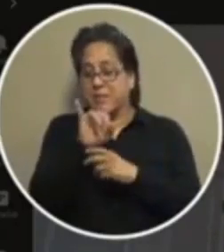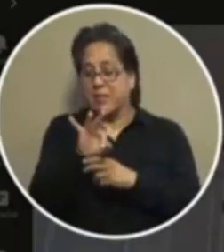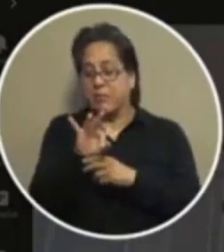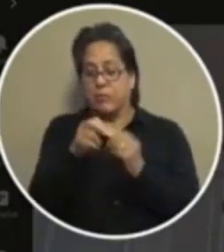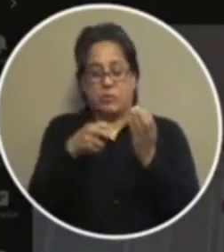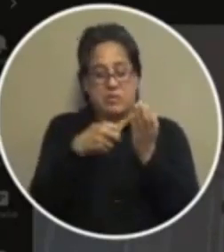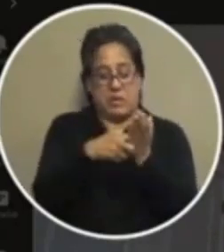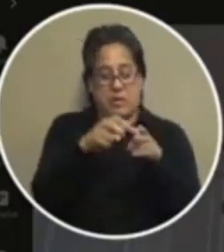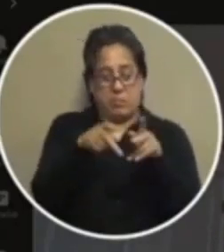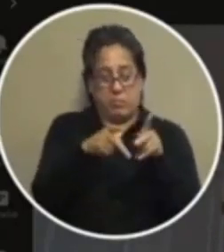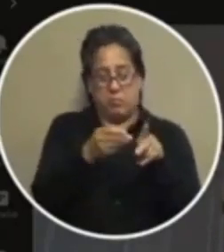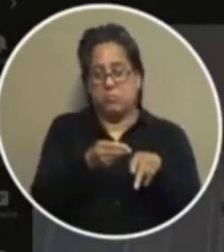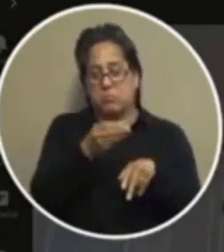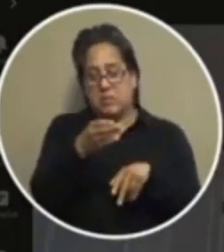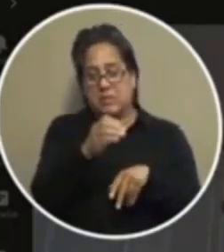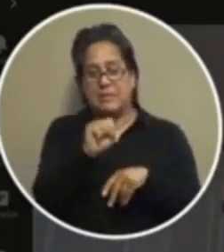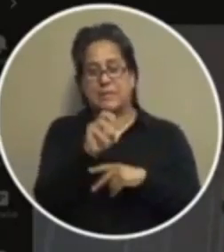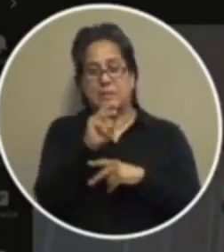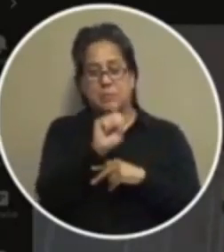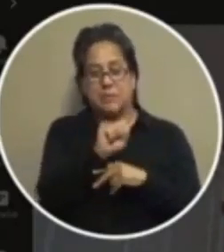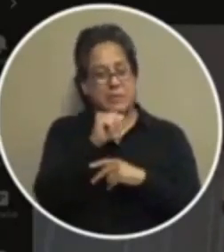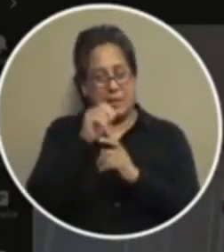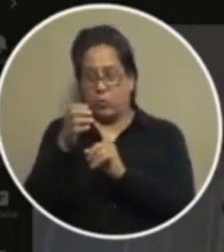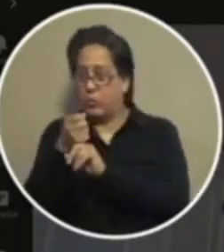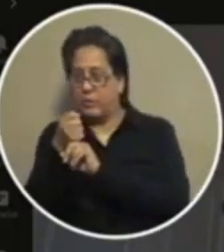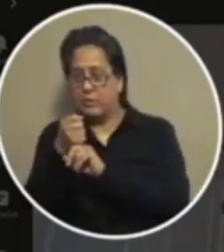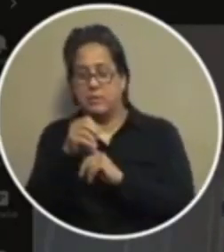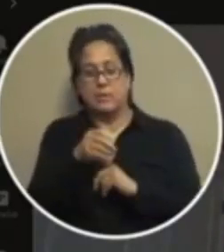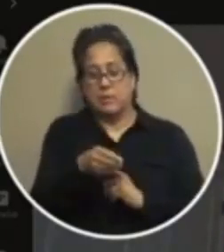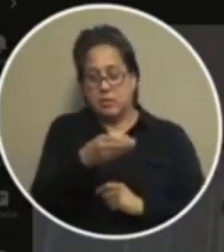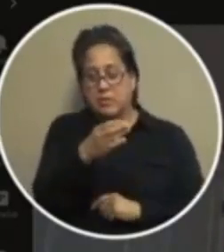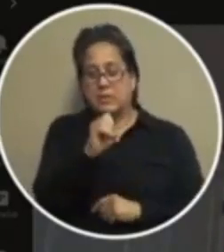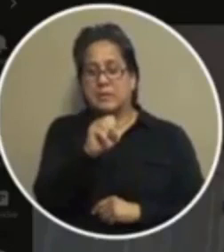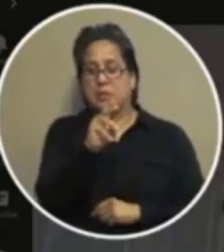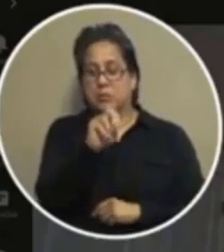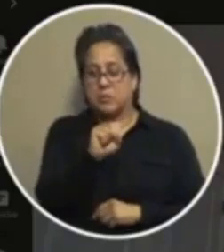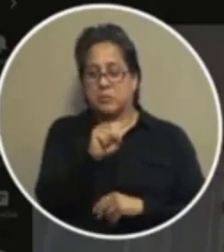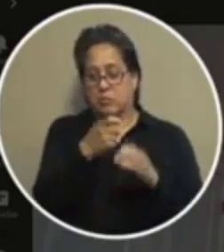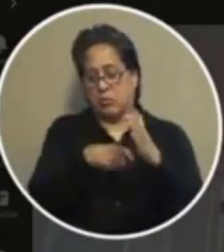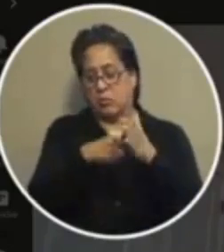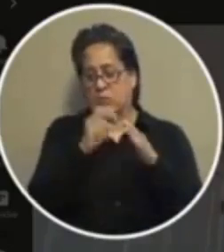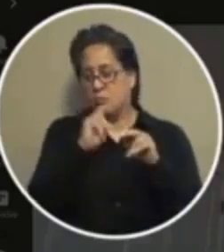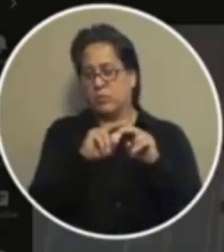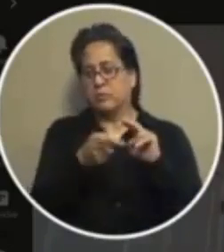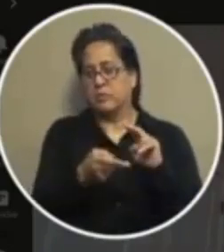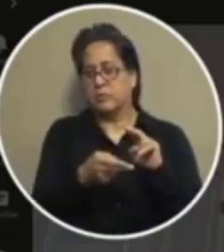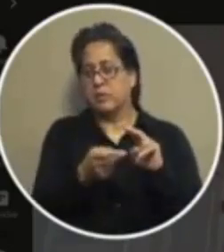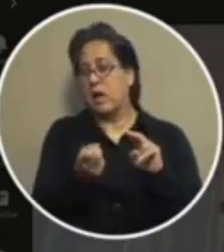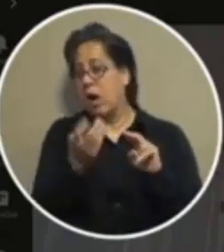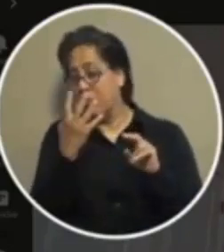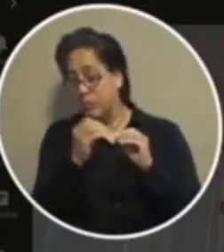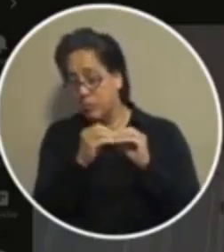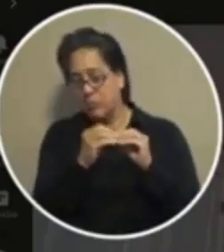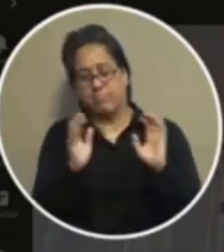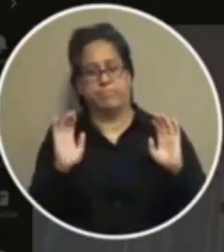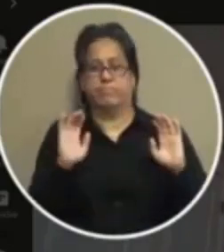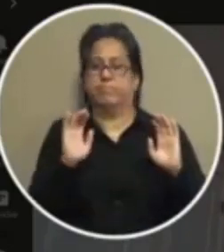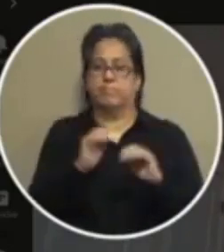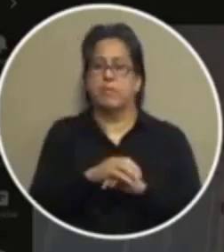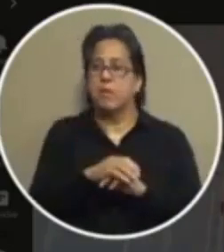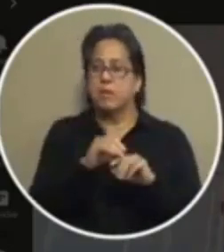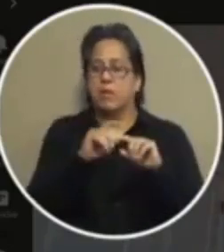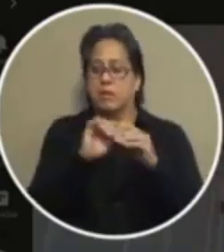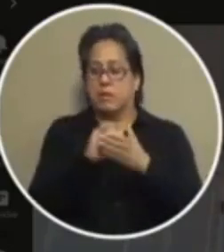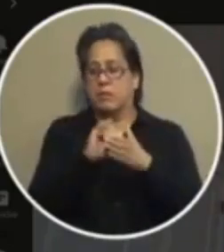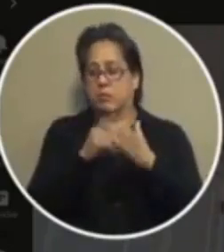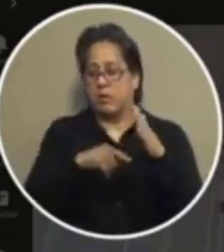cite people and give them a summons instead of arresting them that the cost is going to be much lower again how much lower i don't know so those